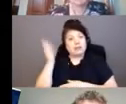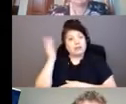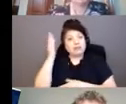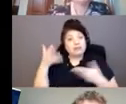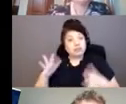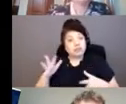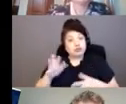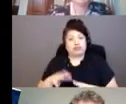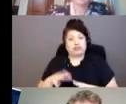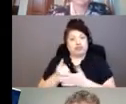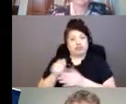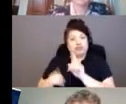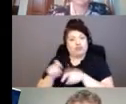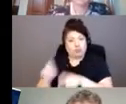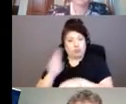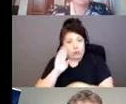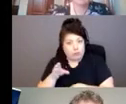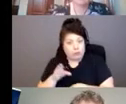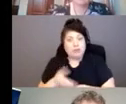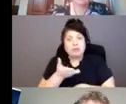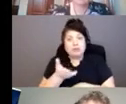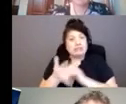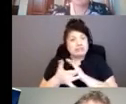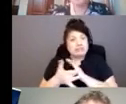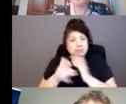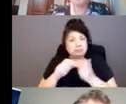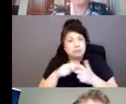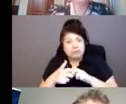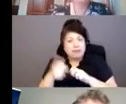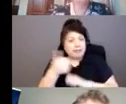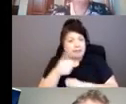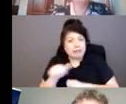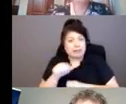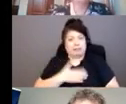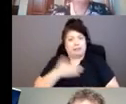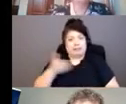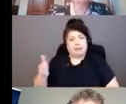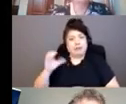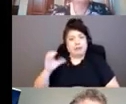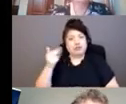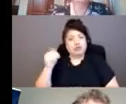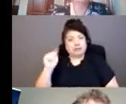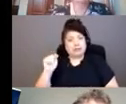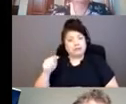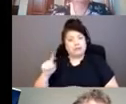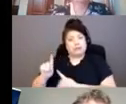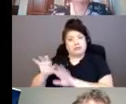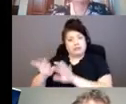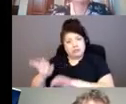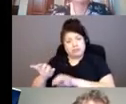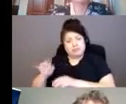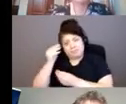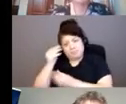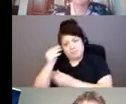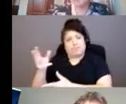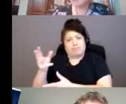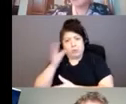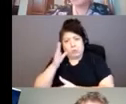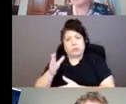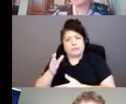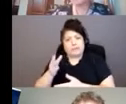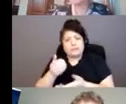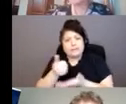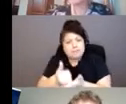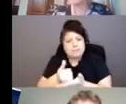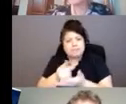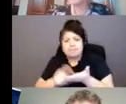Also, if you have any technical issues, please put those in the chat box as well and we can address those immediately. There will be a